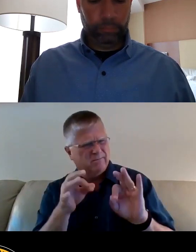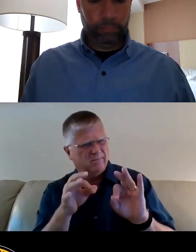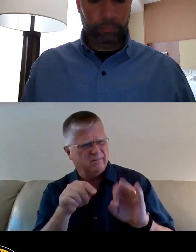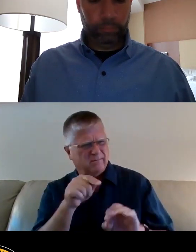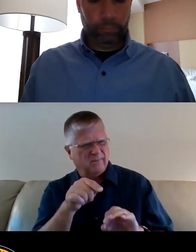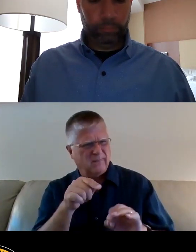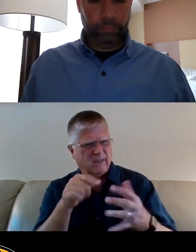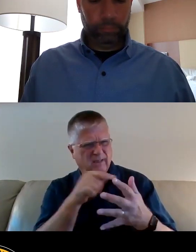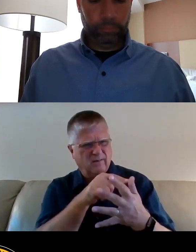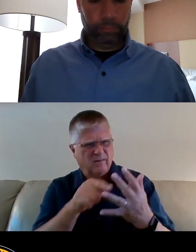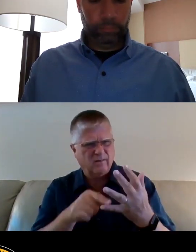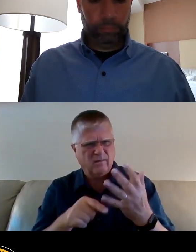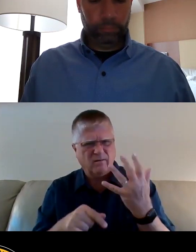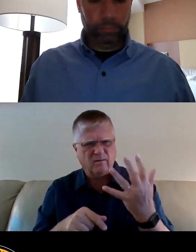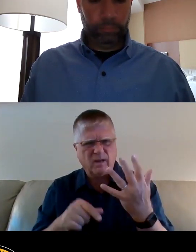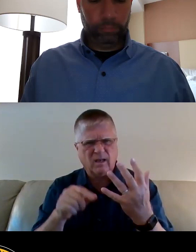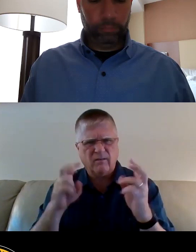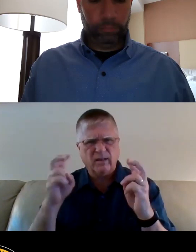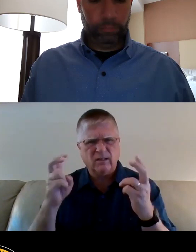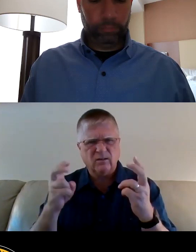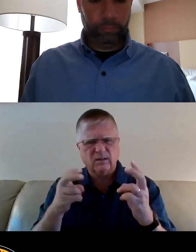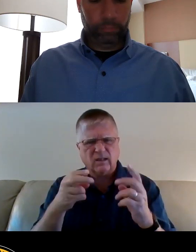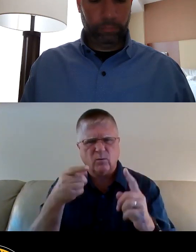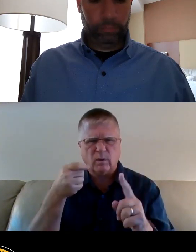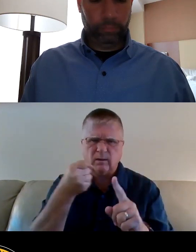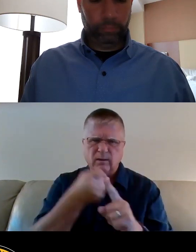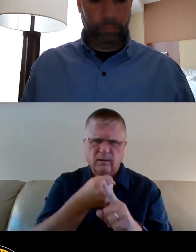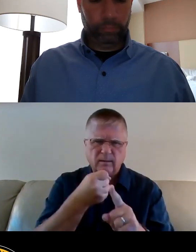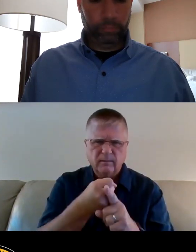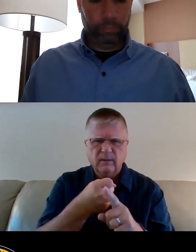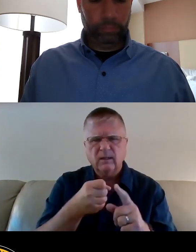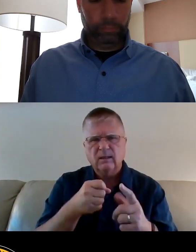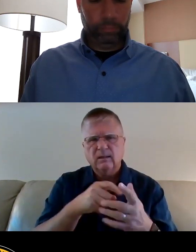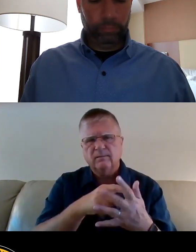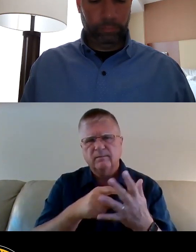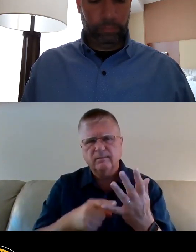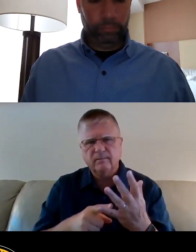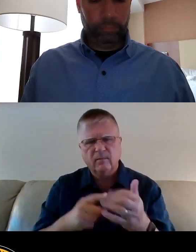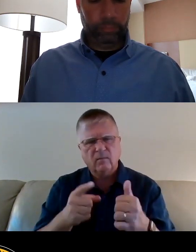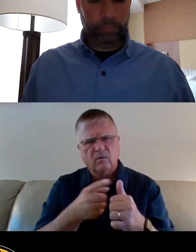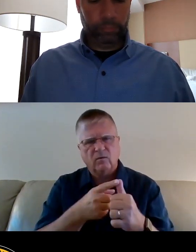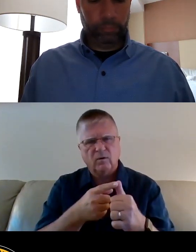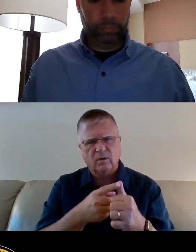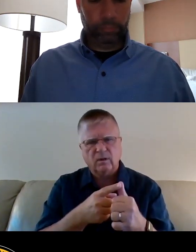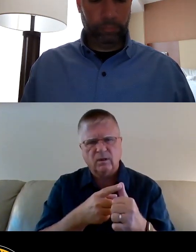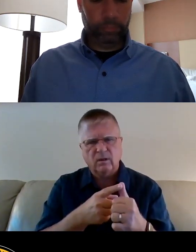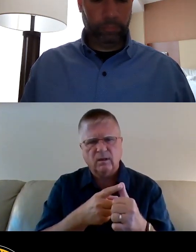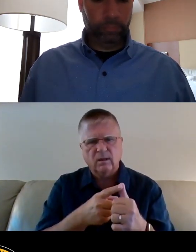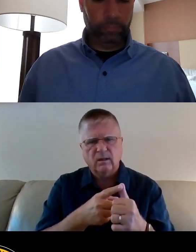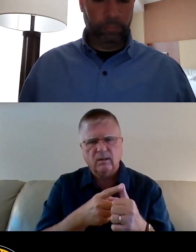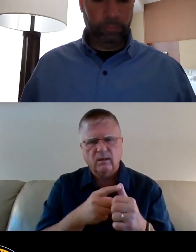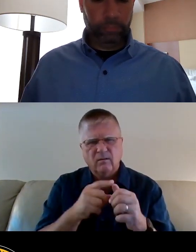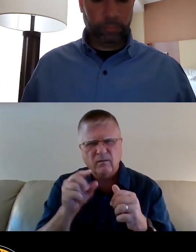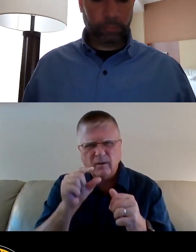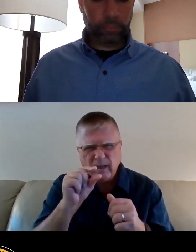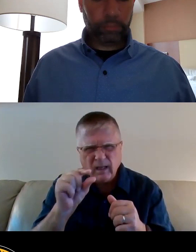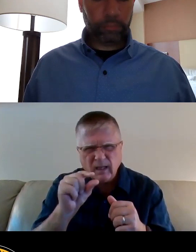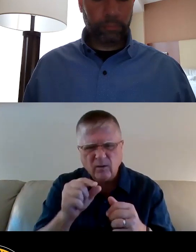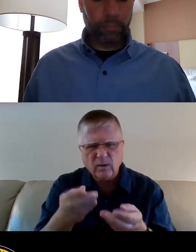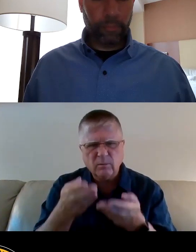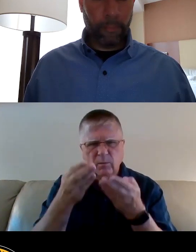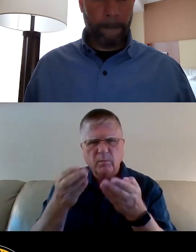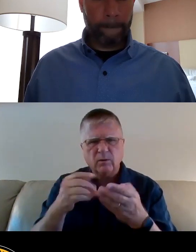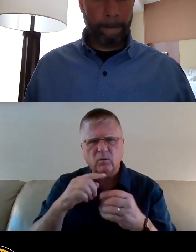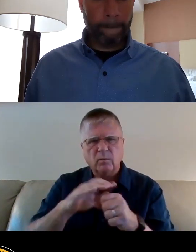five issues that I wanted to highlight. First, there's very little in this proposal about